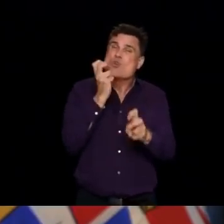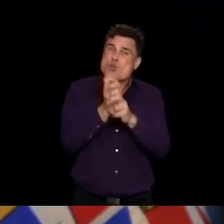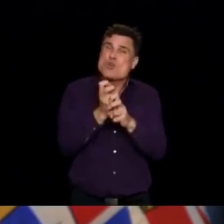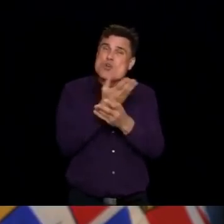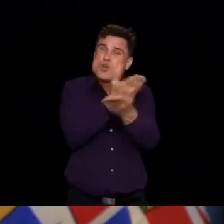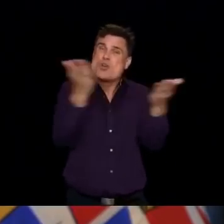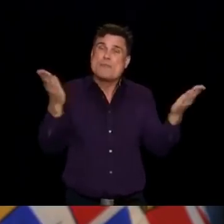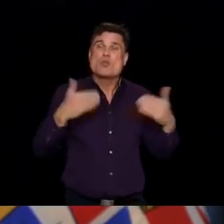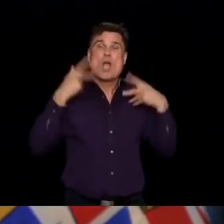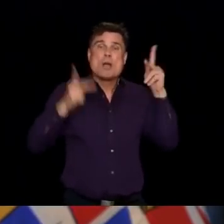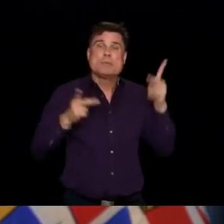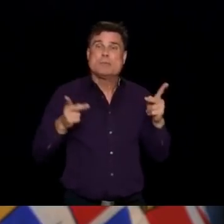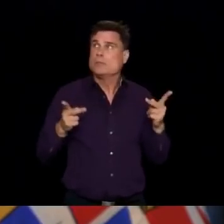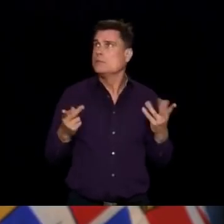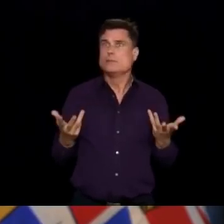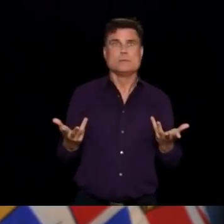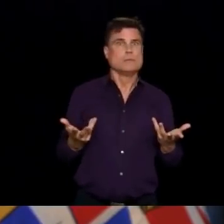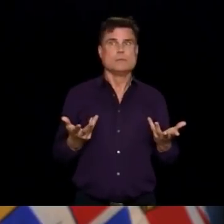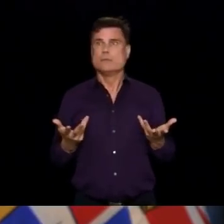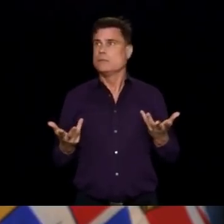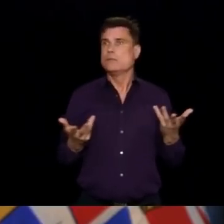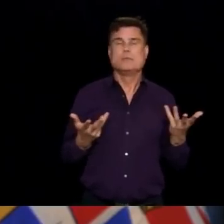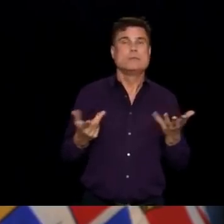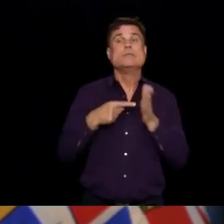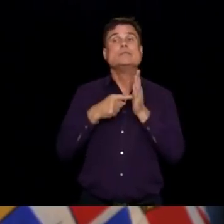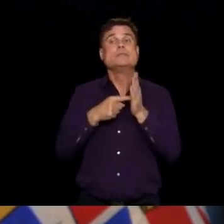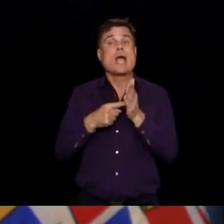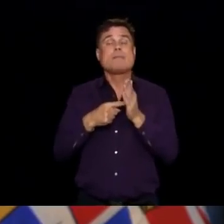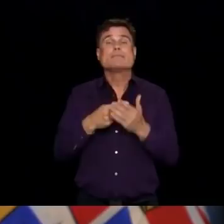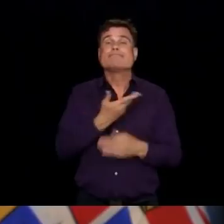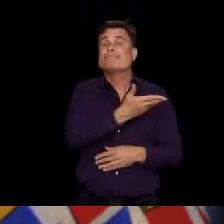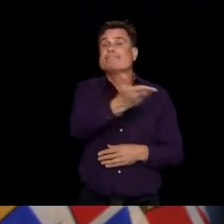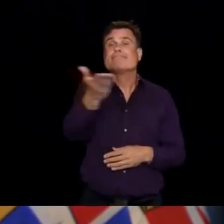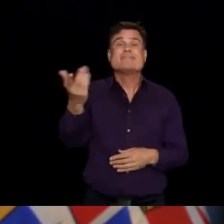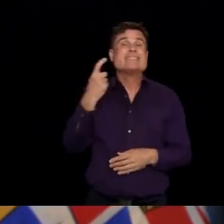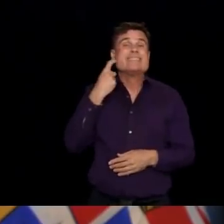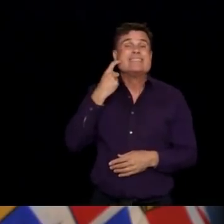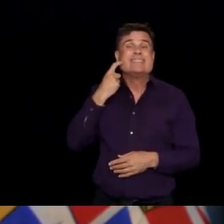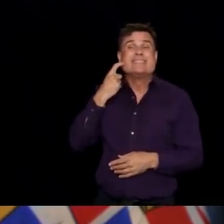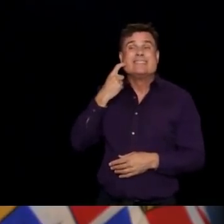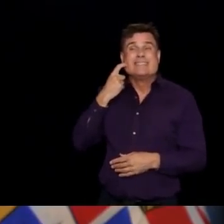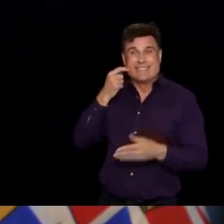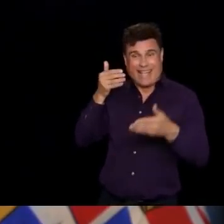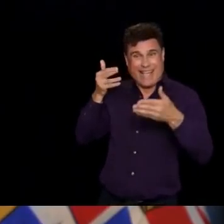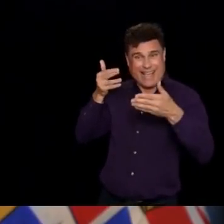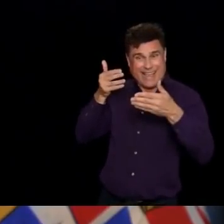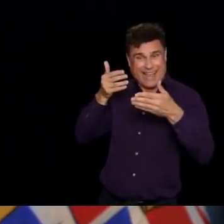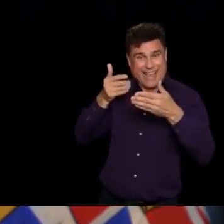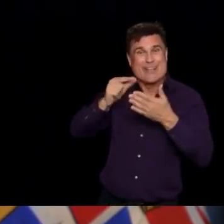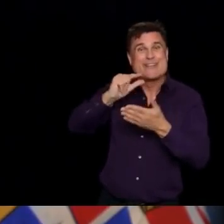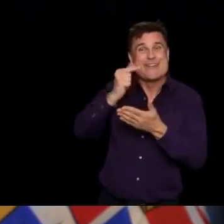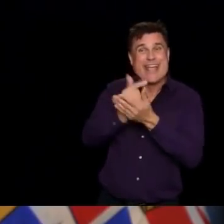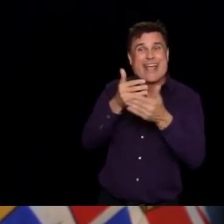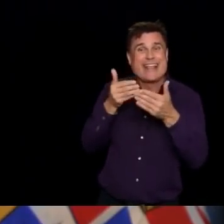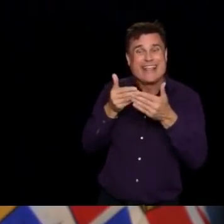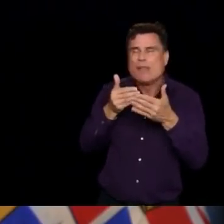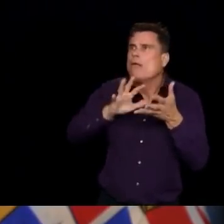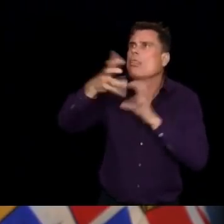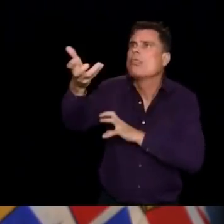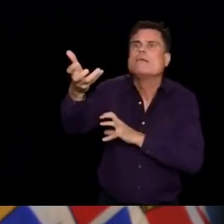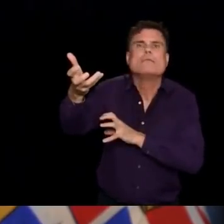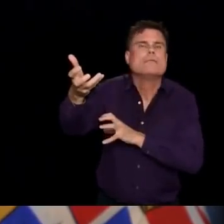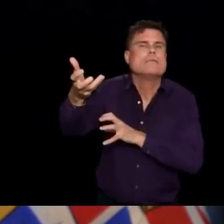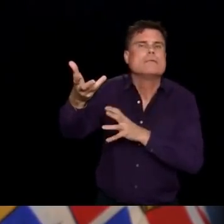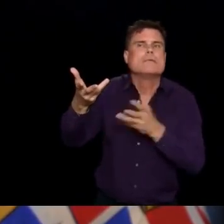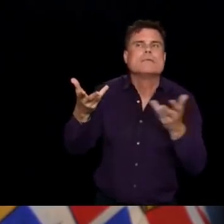year. You know, it was not the experience you might have wanted. And so I have a lot of empathy for young people and what they're going